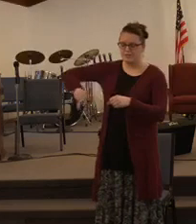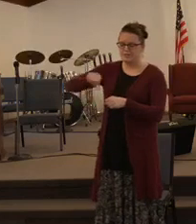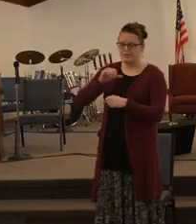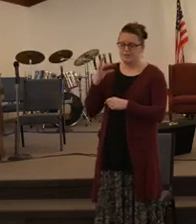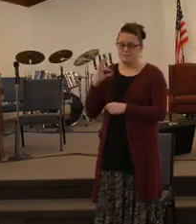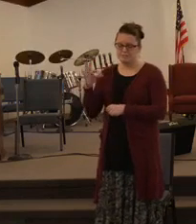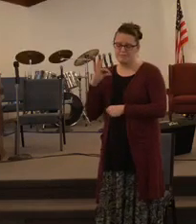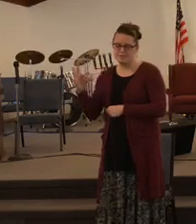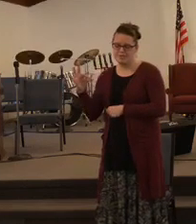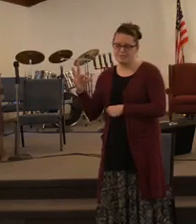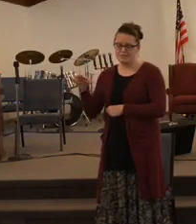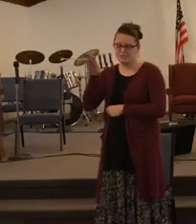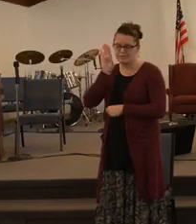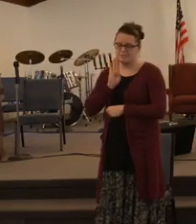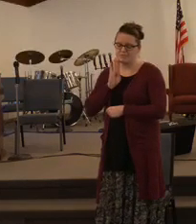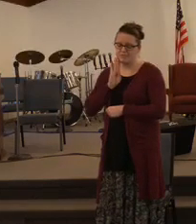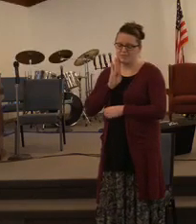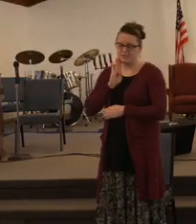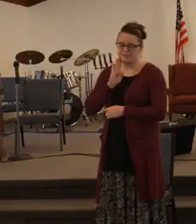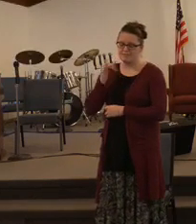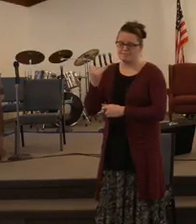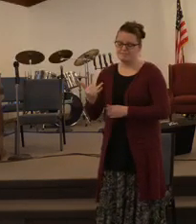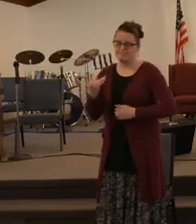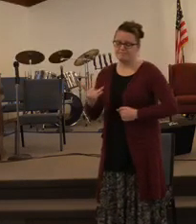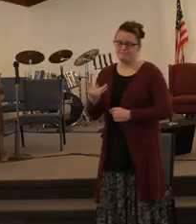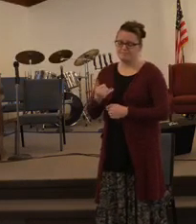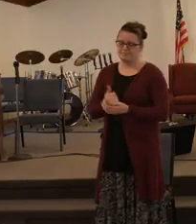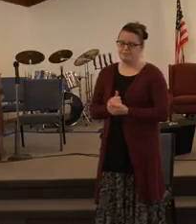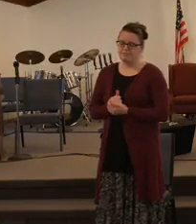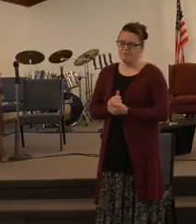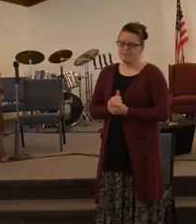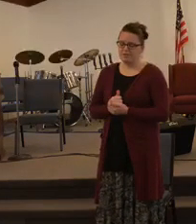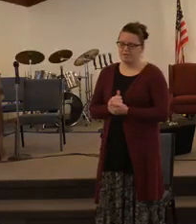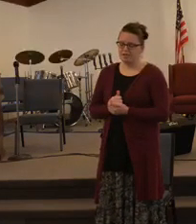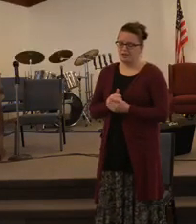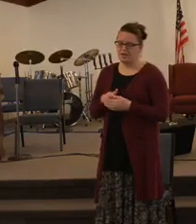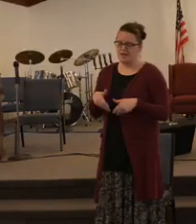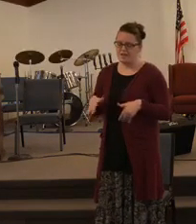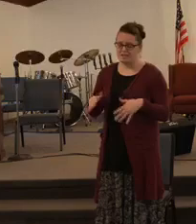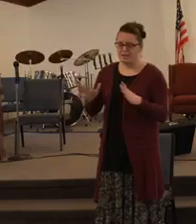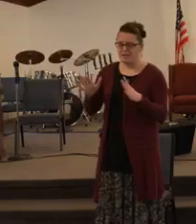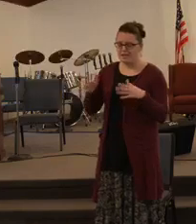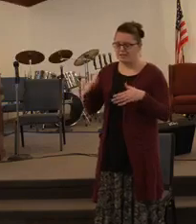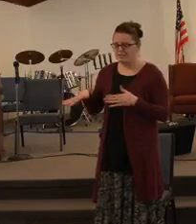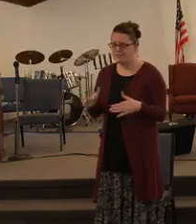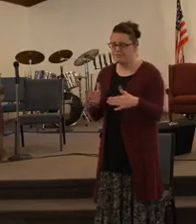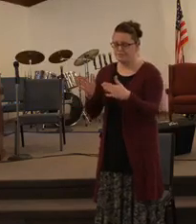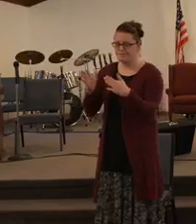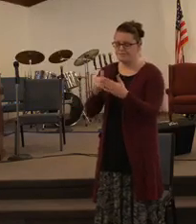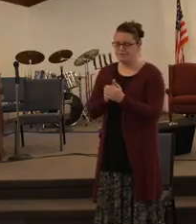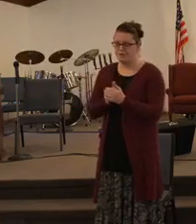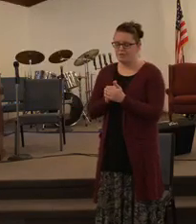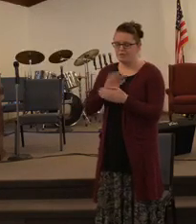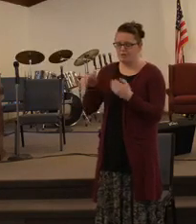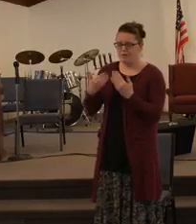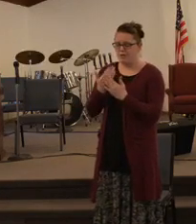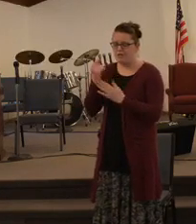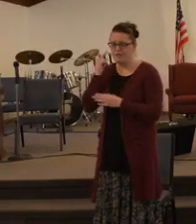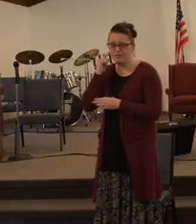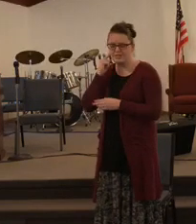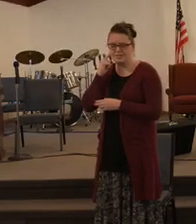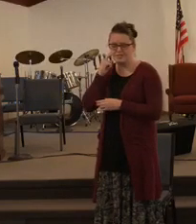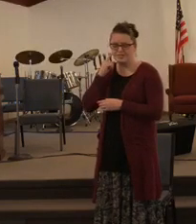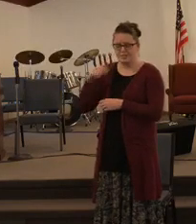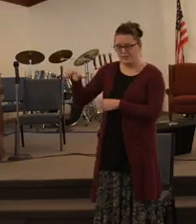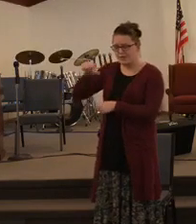morning as he brings forth Your Word. Allow it to minister and flow into the hearts and souls of those that are listening, Lord. Anoint Brother Klein as he